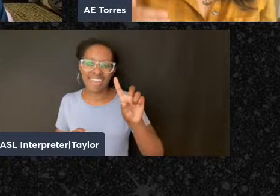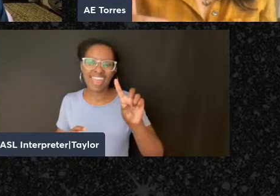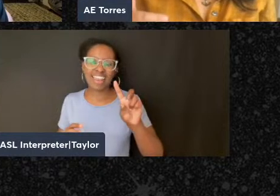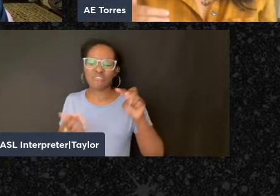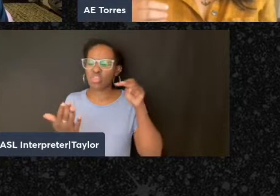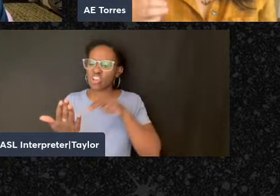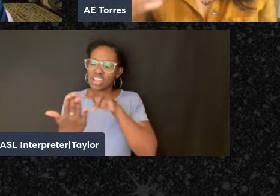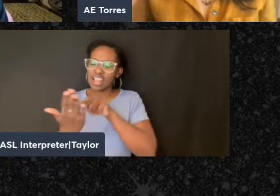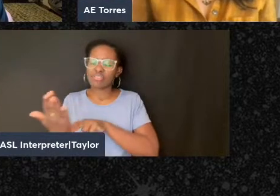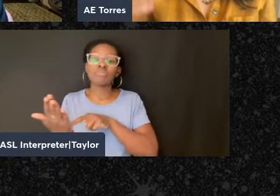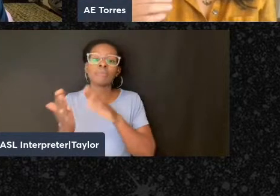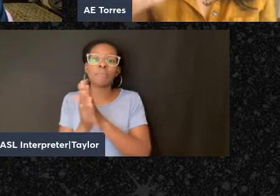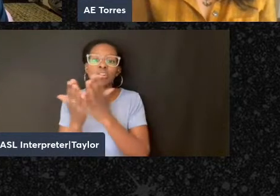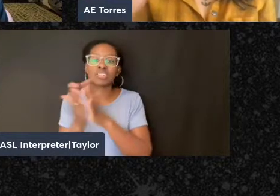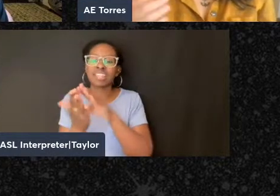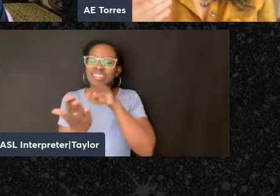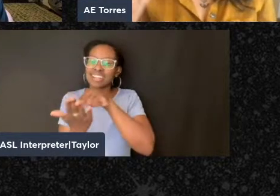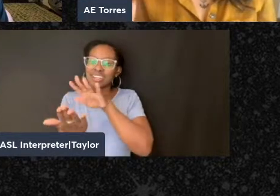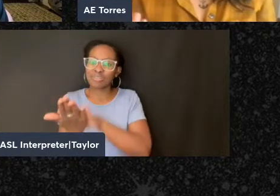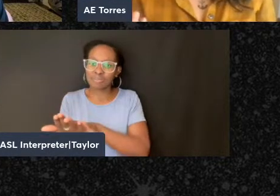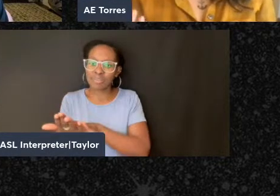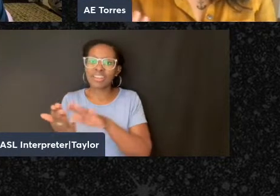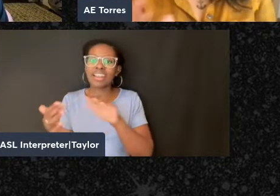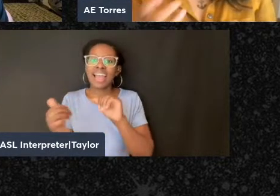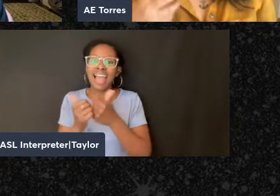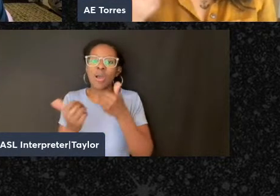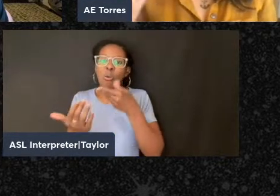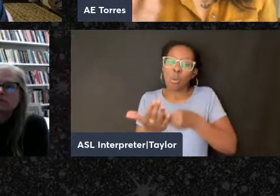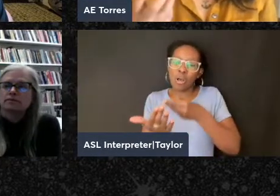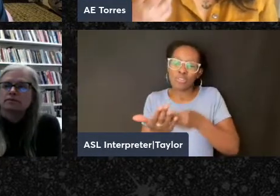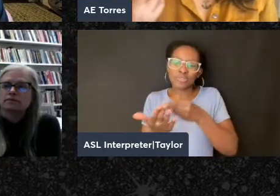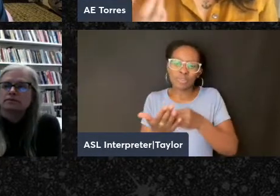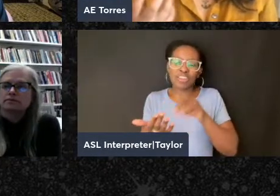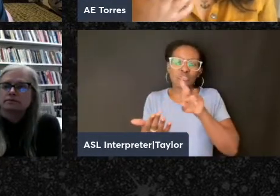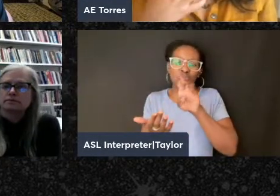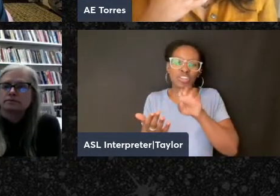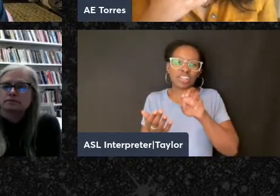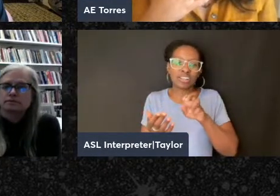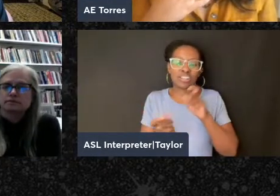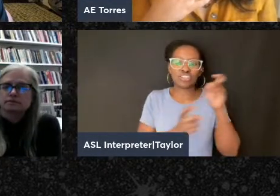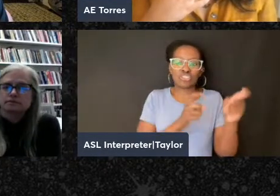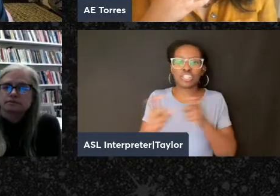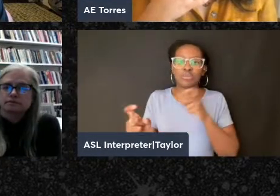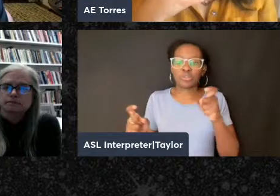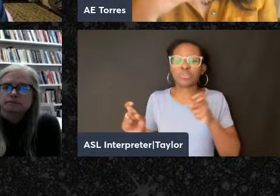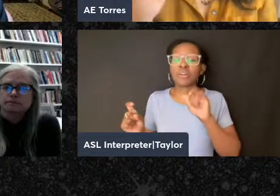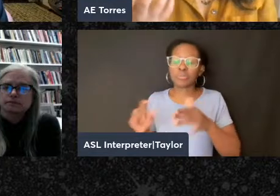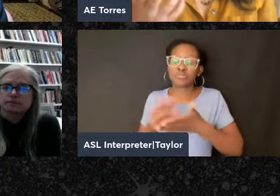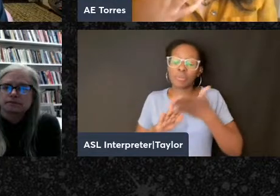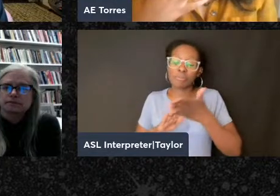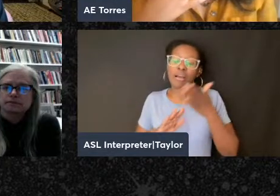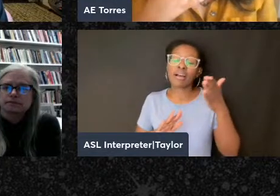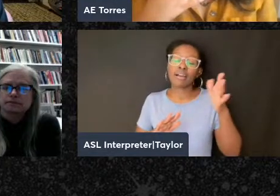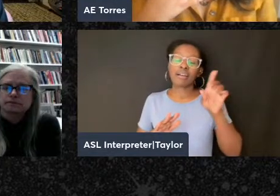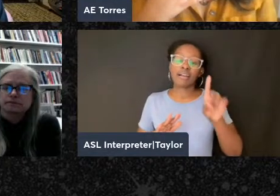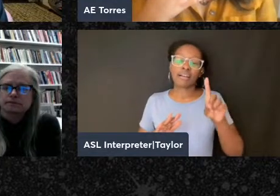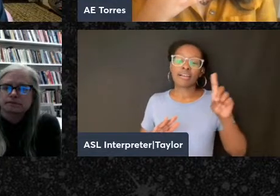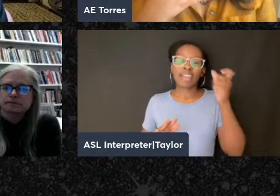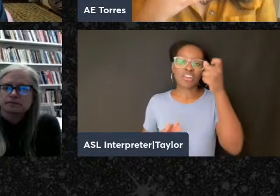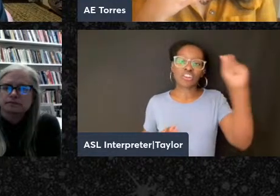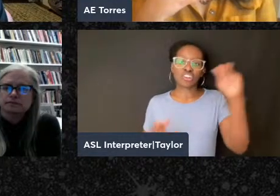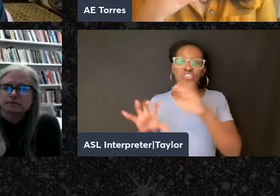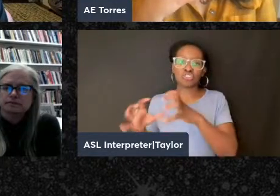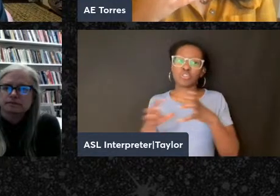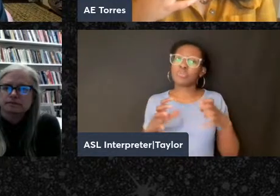were ledger books that documented how wealth was being redistributed, run by these anarchist groups, and one might ask, how